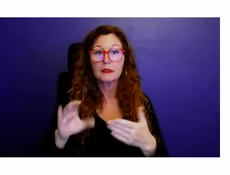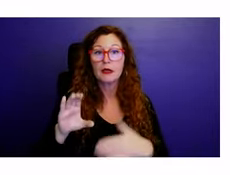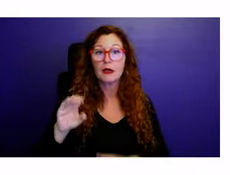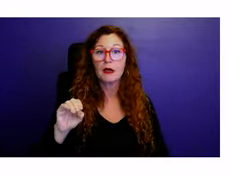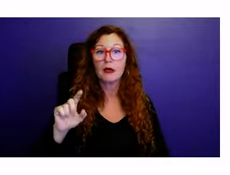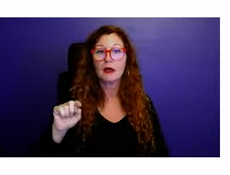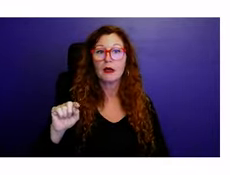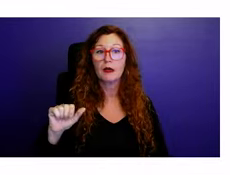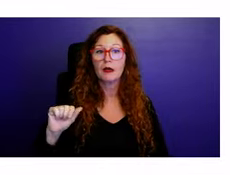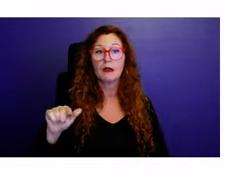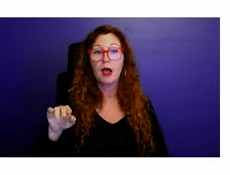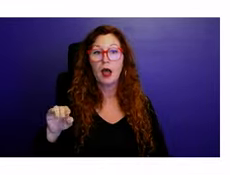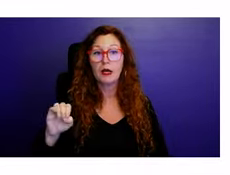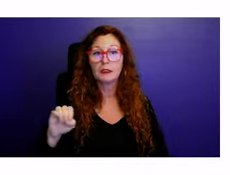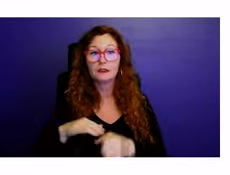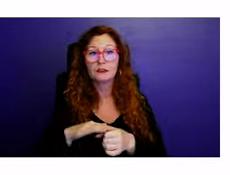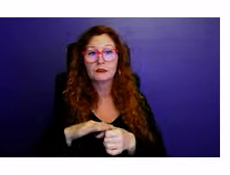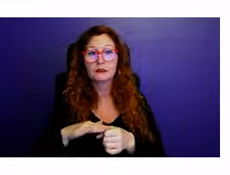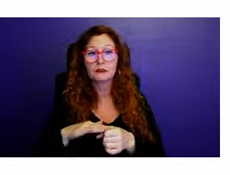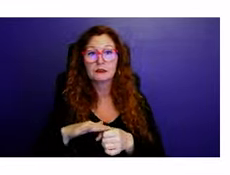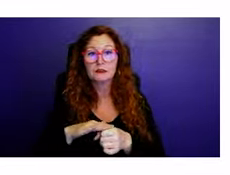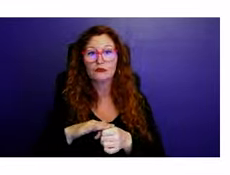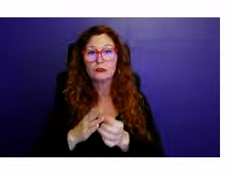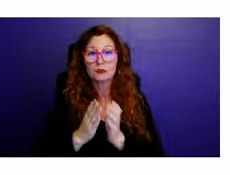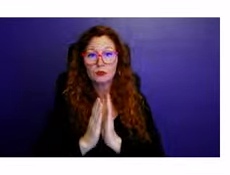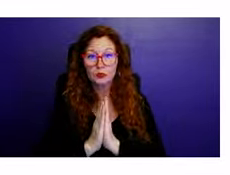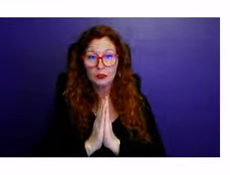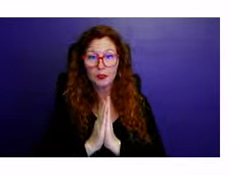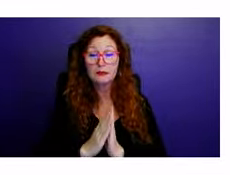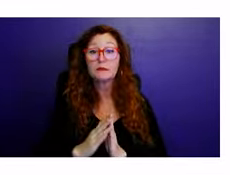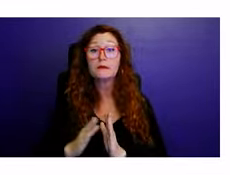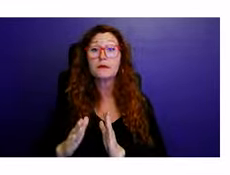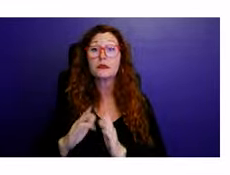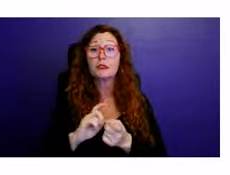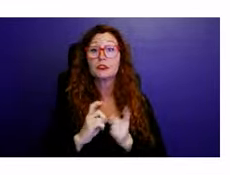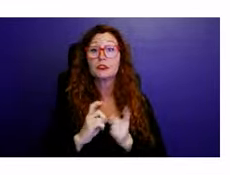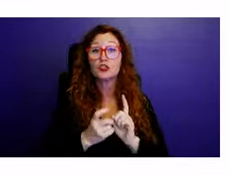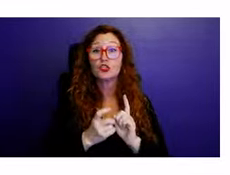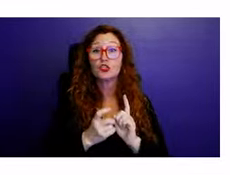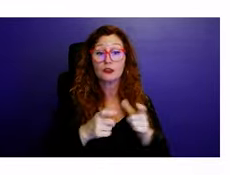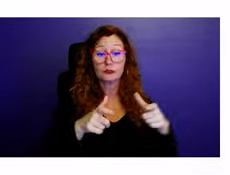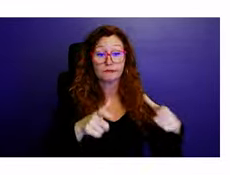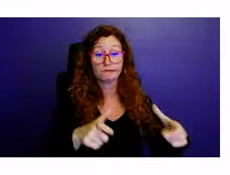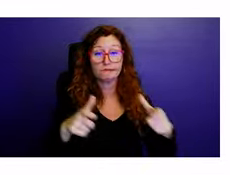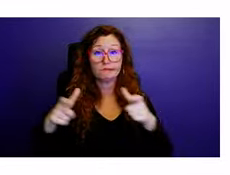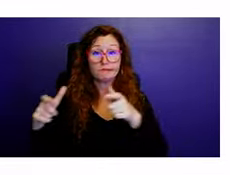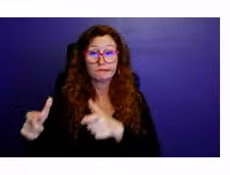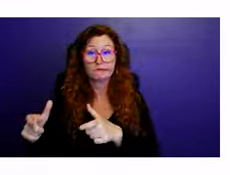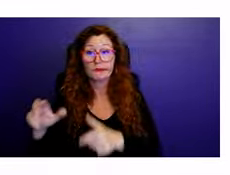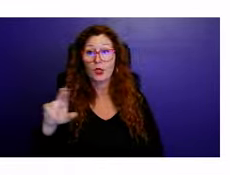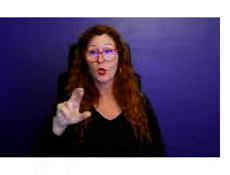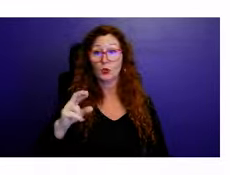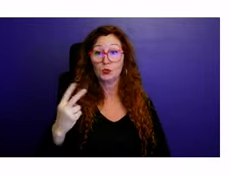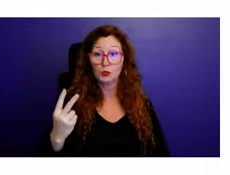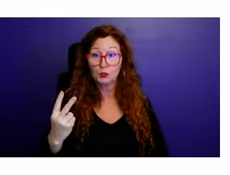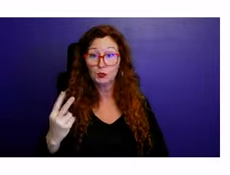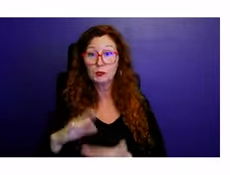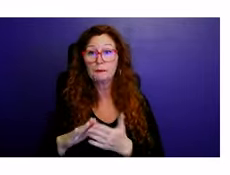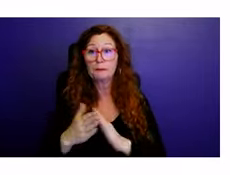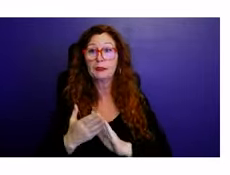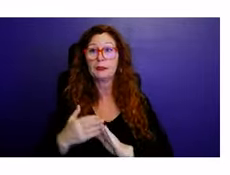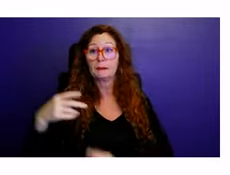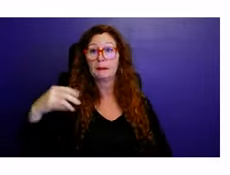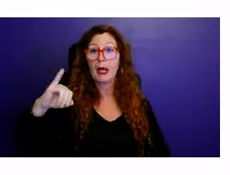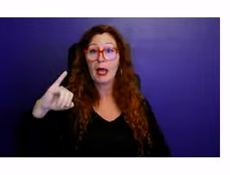Tonight's request includes a rezoning from R2 to IPUD, a new master and site plan for 16 single family units and